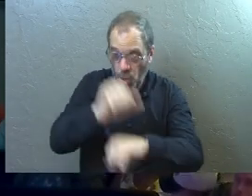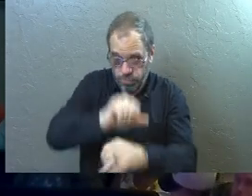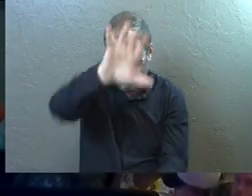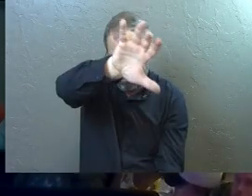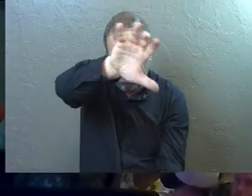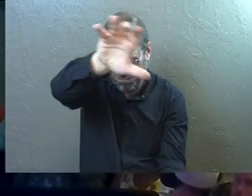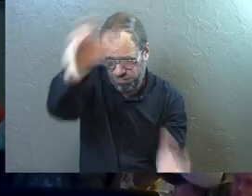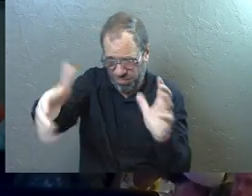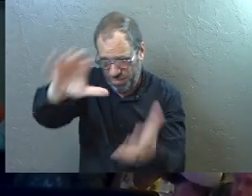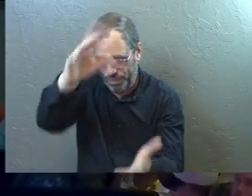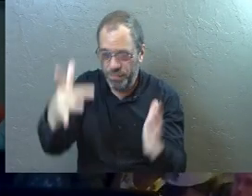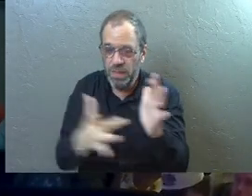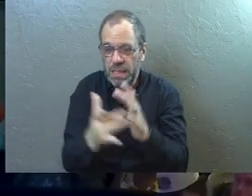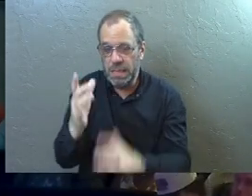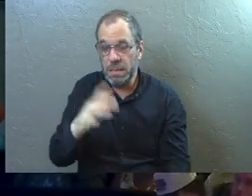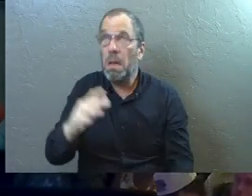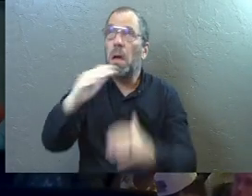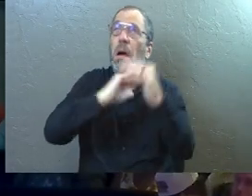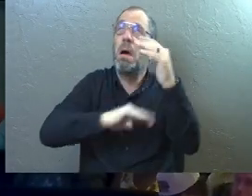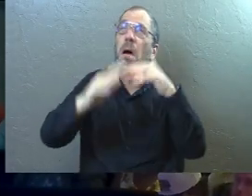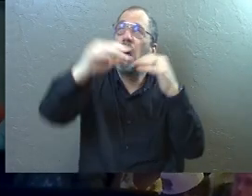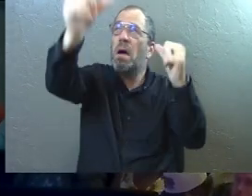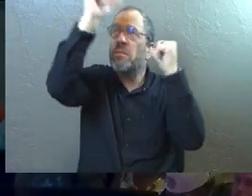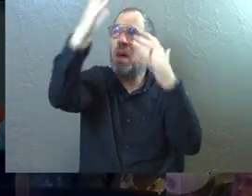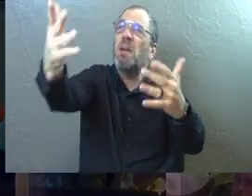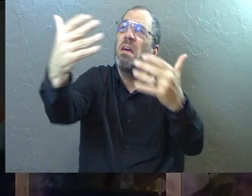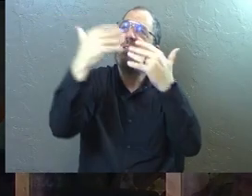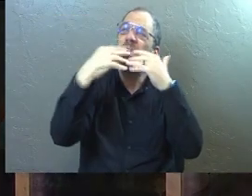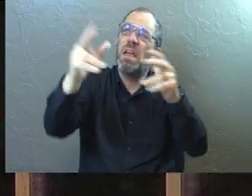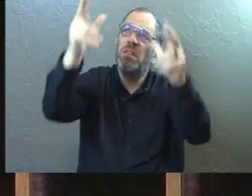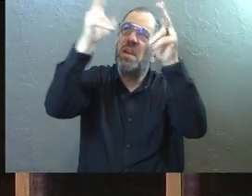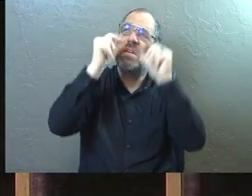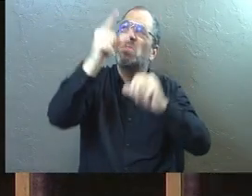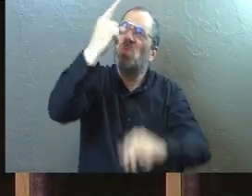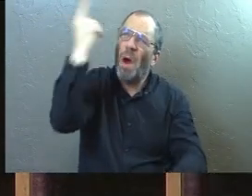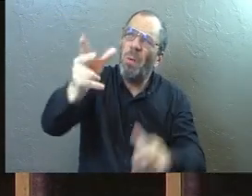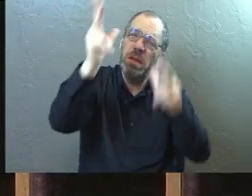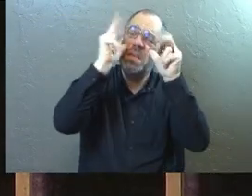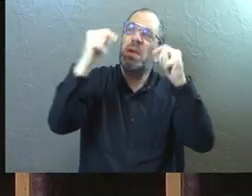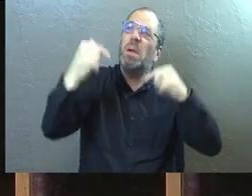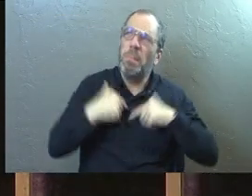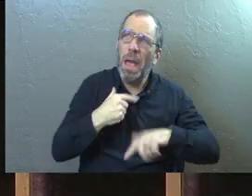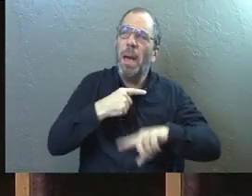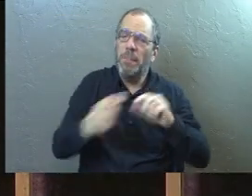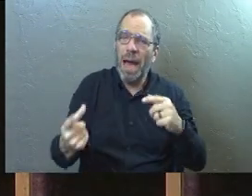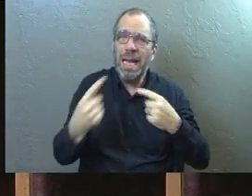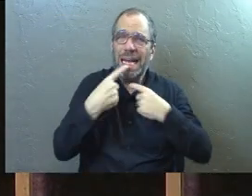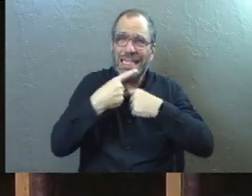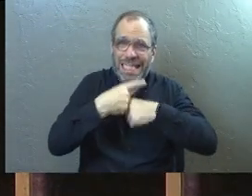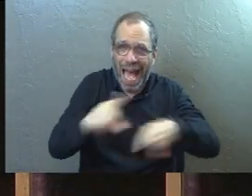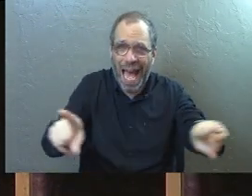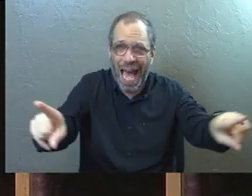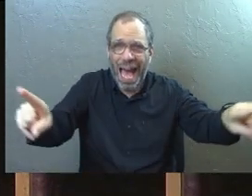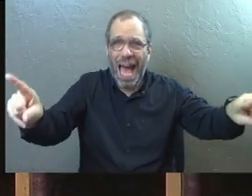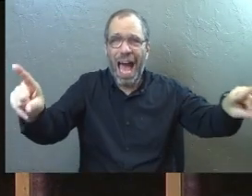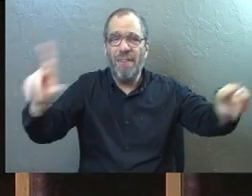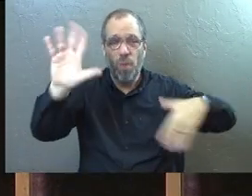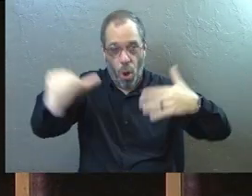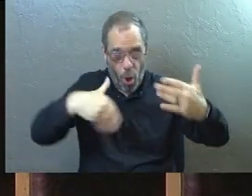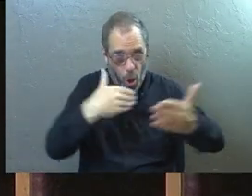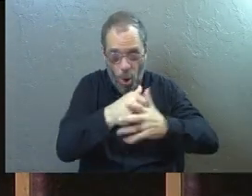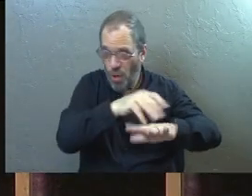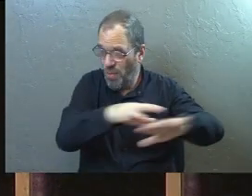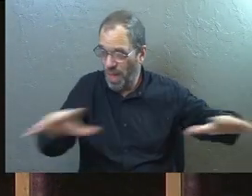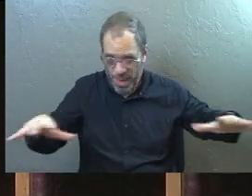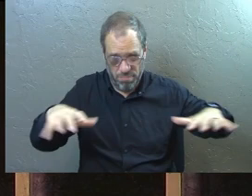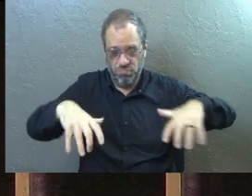the stone aside. Then Jesus looked up to heaven and said, father, thank you for hearing me. You always hear me, but I said it out loud for the sake of all